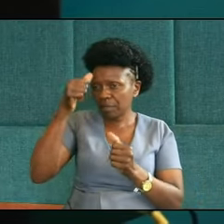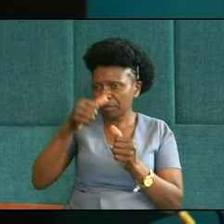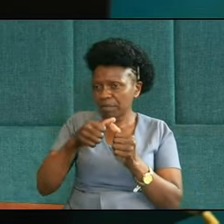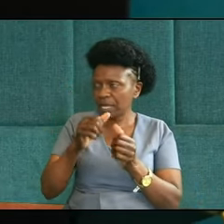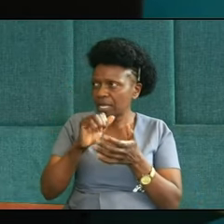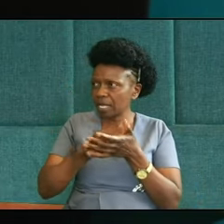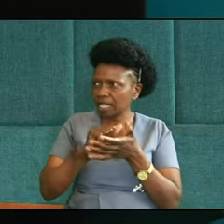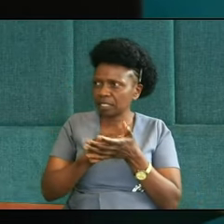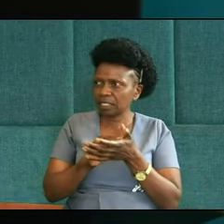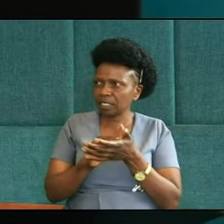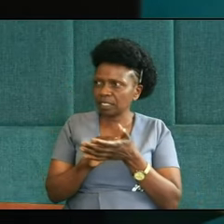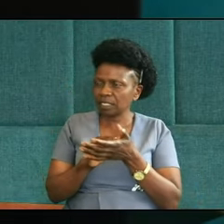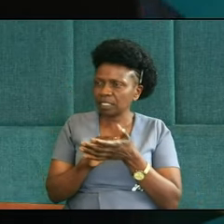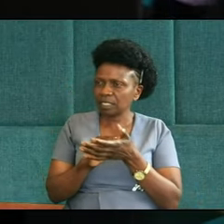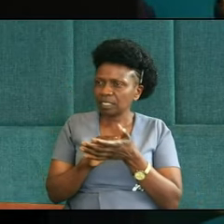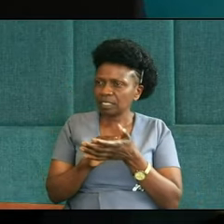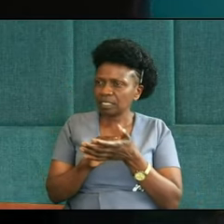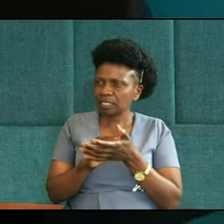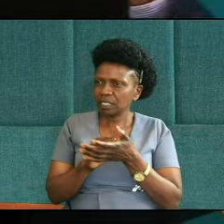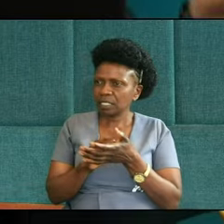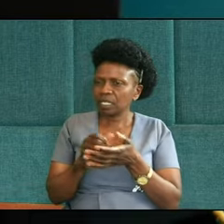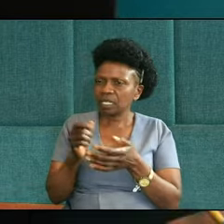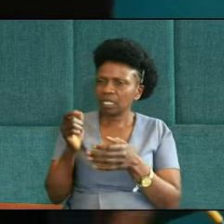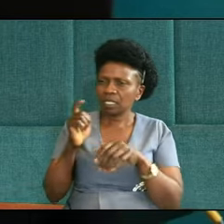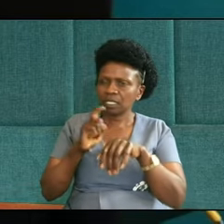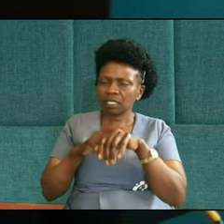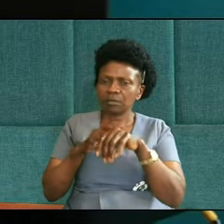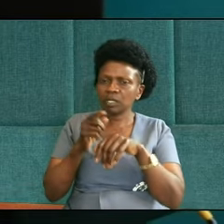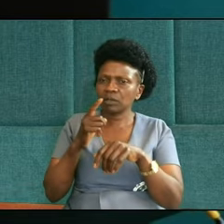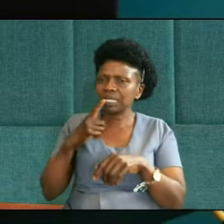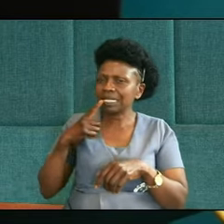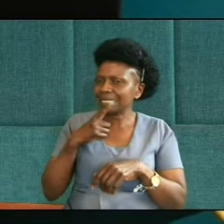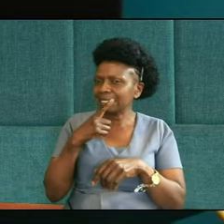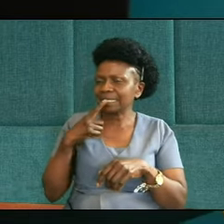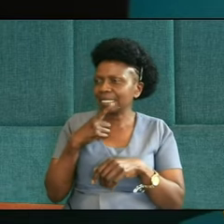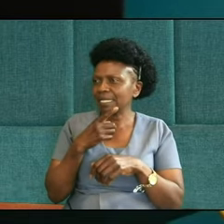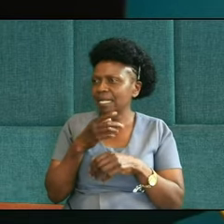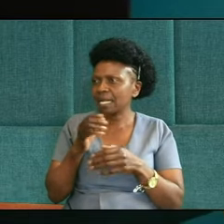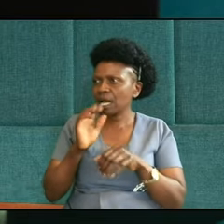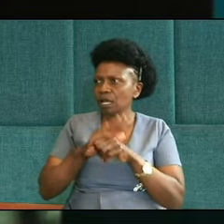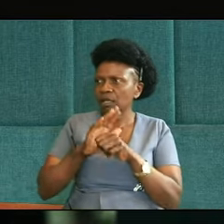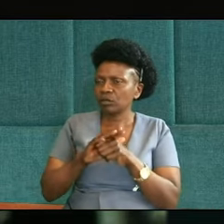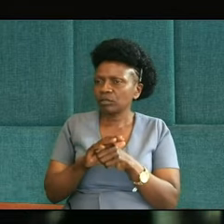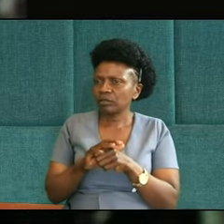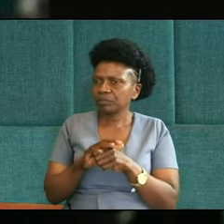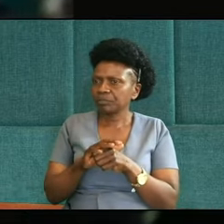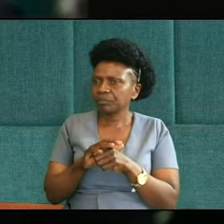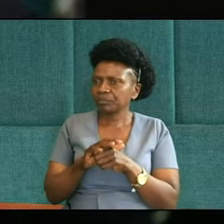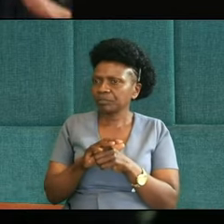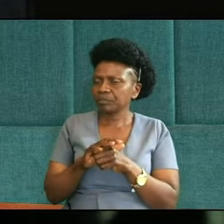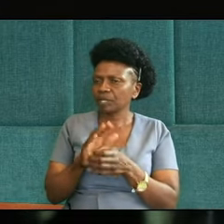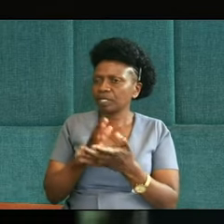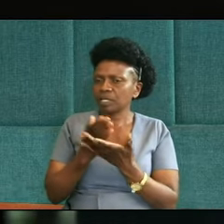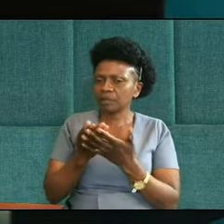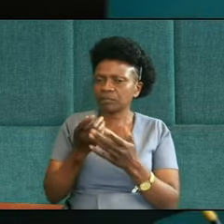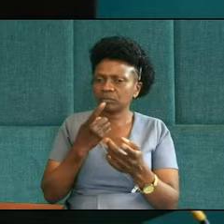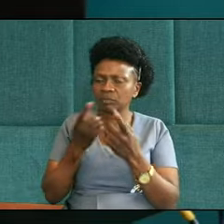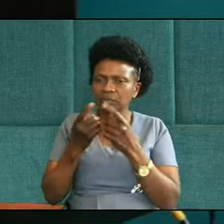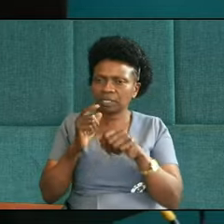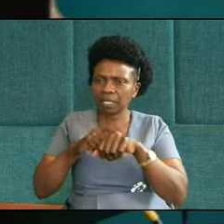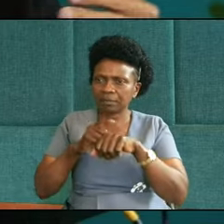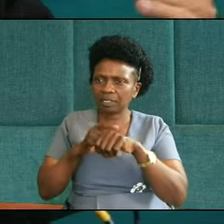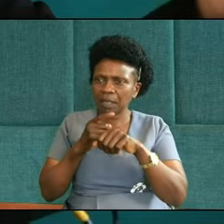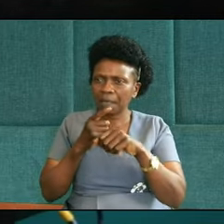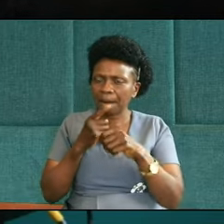Judah was raised in that terrible, crazy situation. The reason I want to spend a few moments on that is because sometimes people say, but pastor,